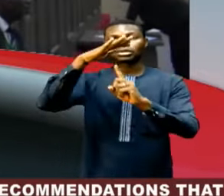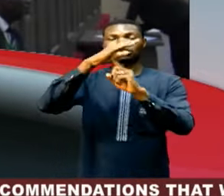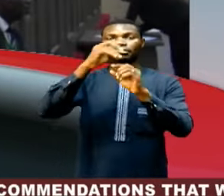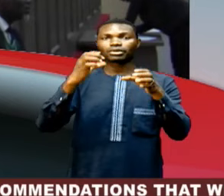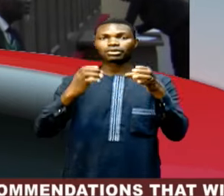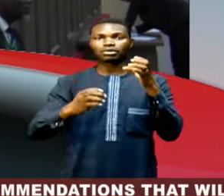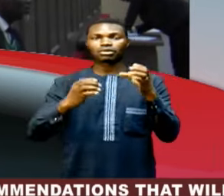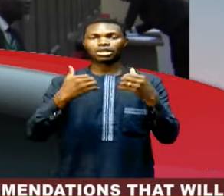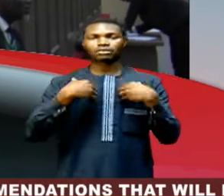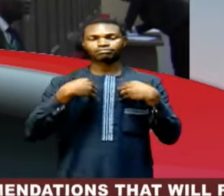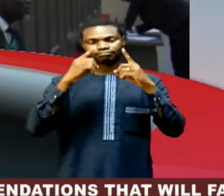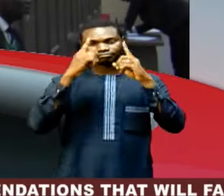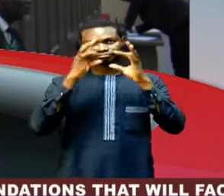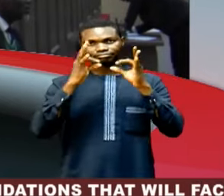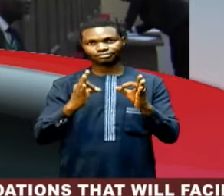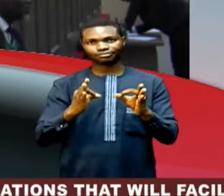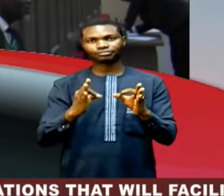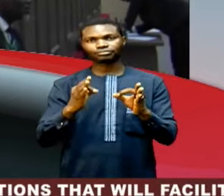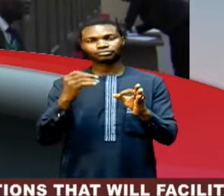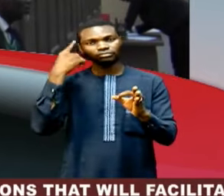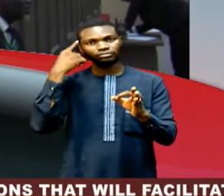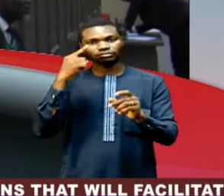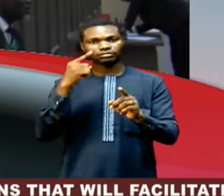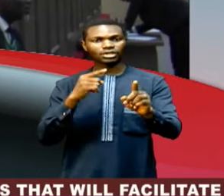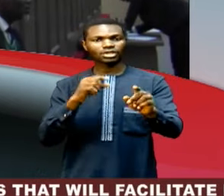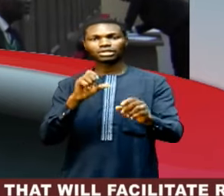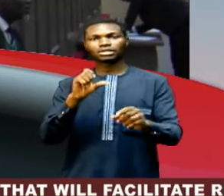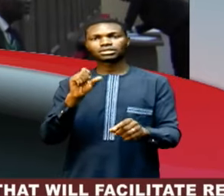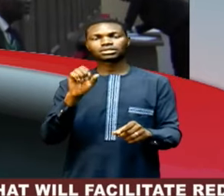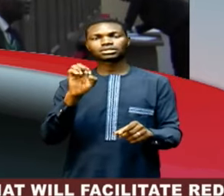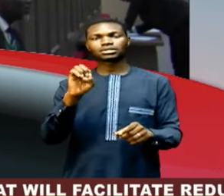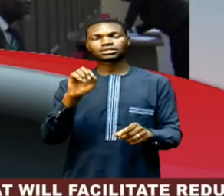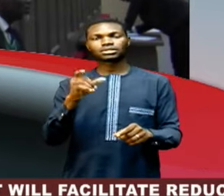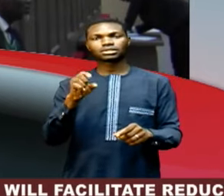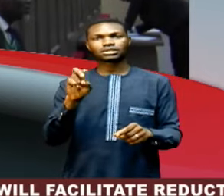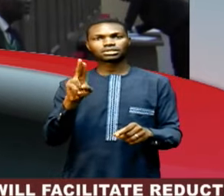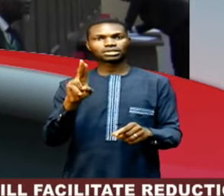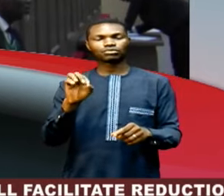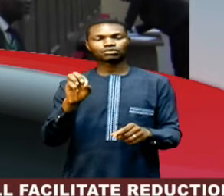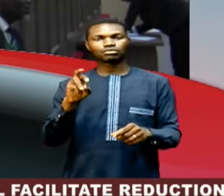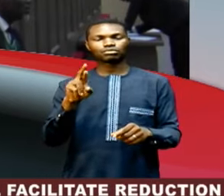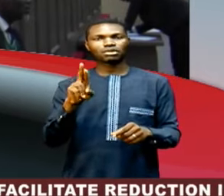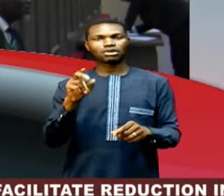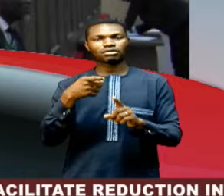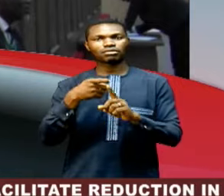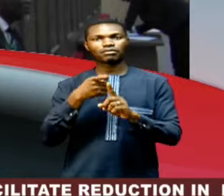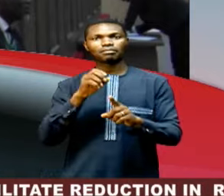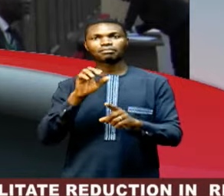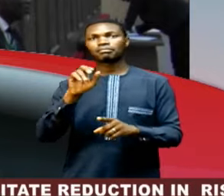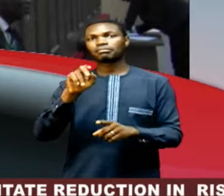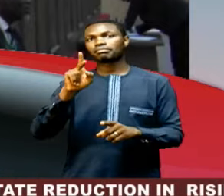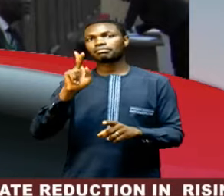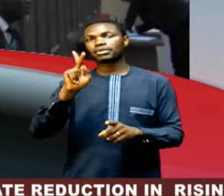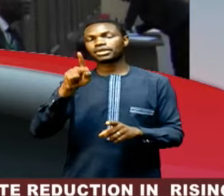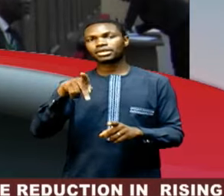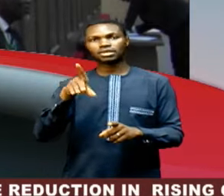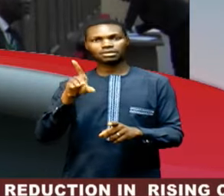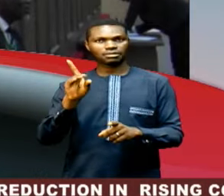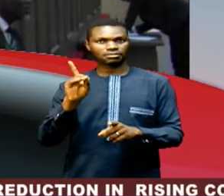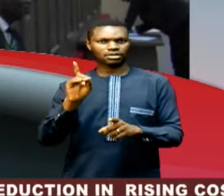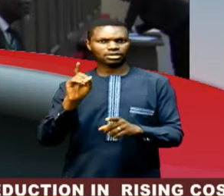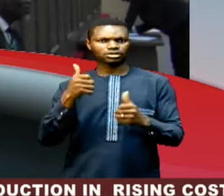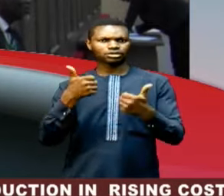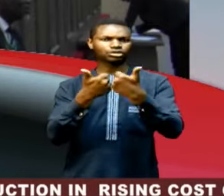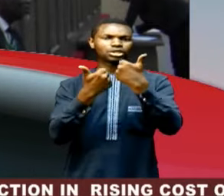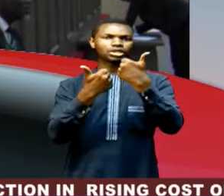judgment in an appeal filed by Saeedu Umar of the People's Democratic Party challenging the victory of Governor Ahmed